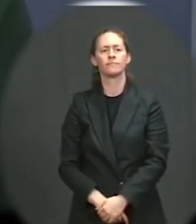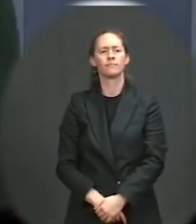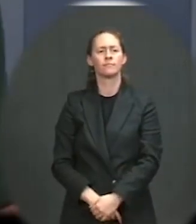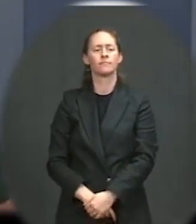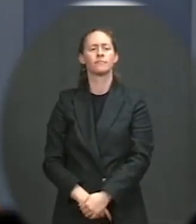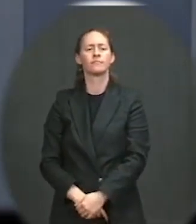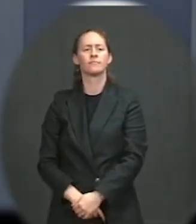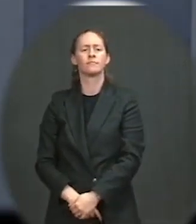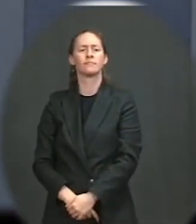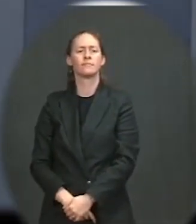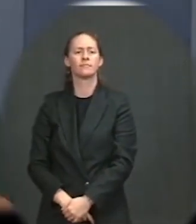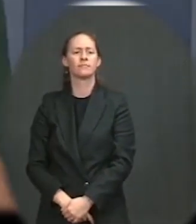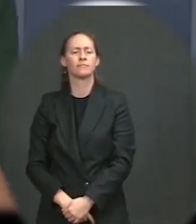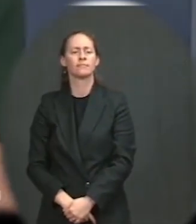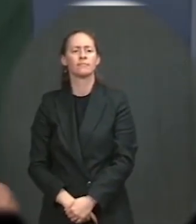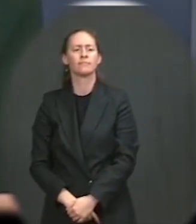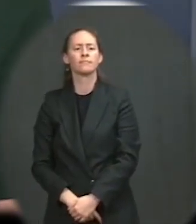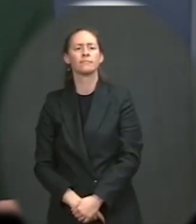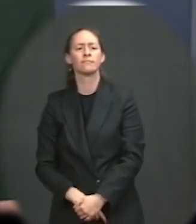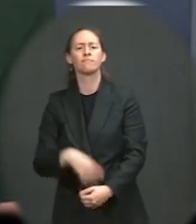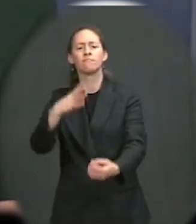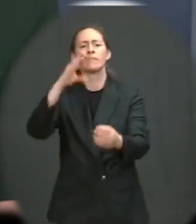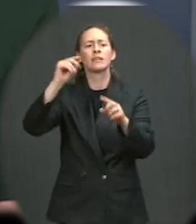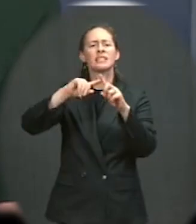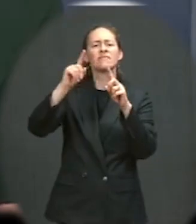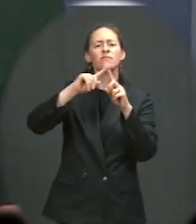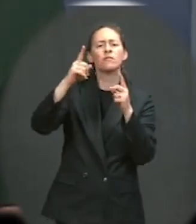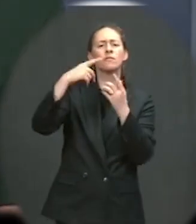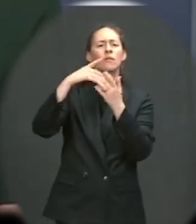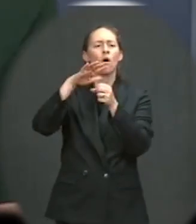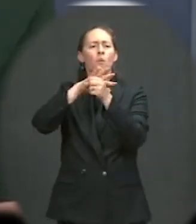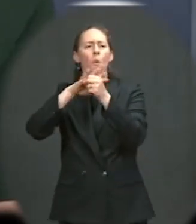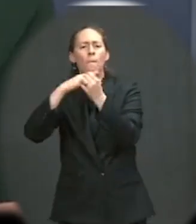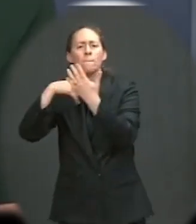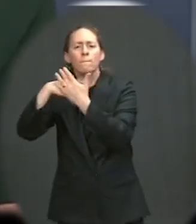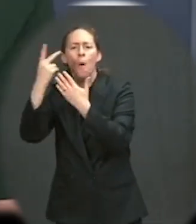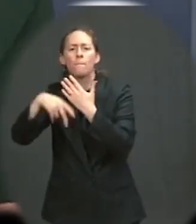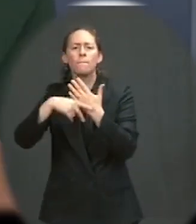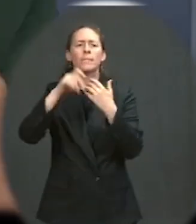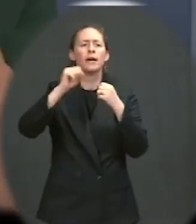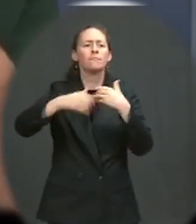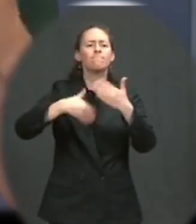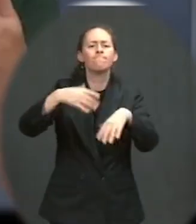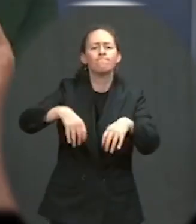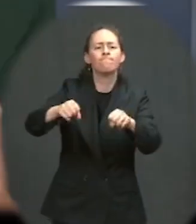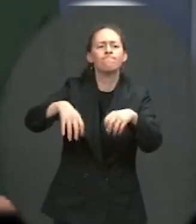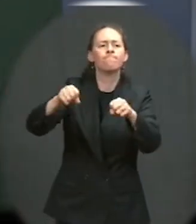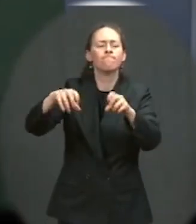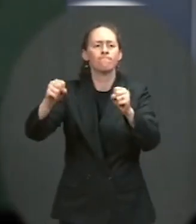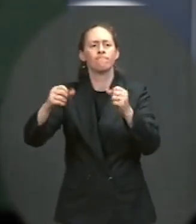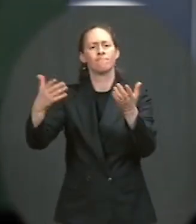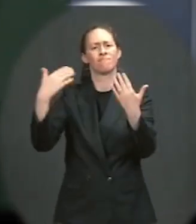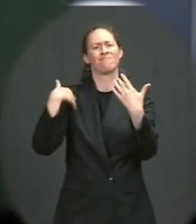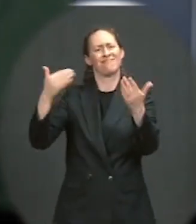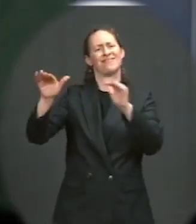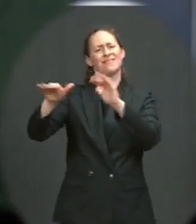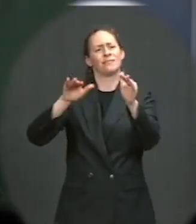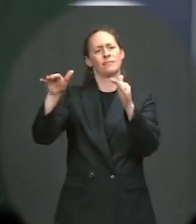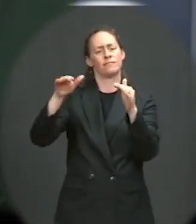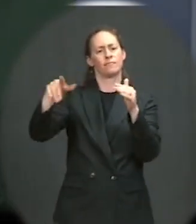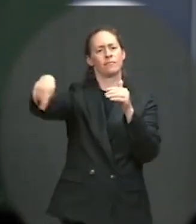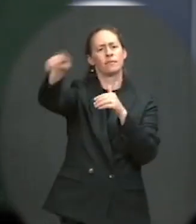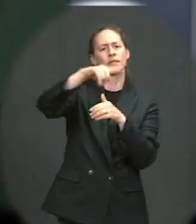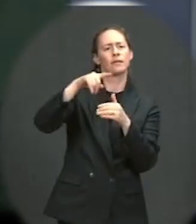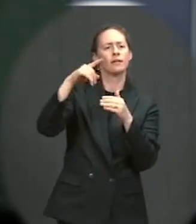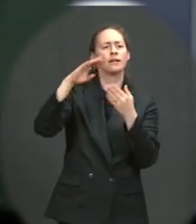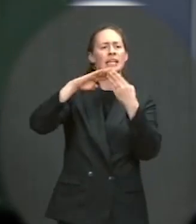Neighborhood Safety. We're calling for more cities to follow these jurisdictions' lead, and certainly we'd welcome engagement and a desire to